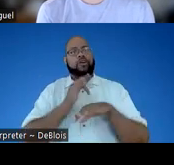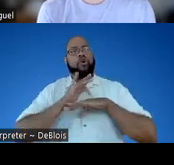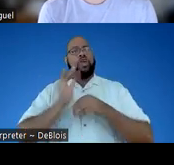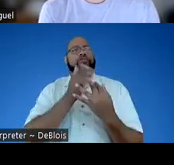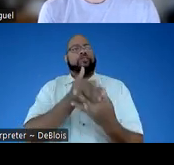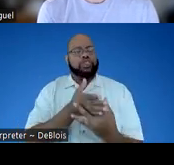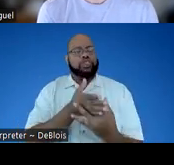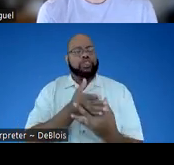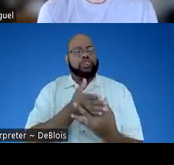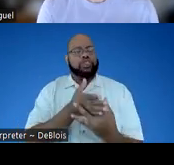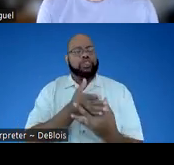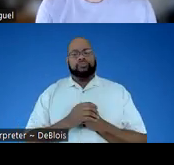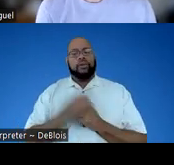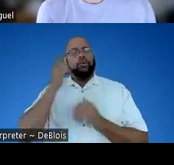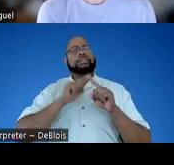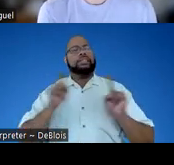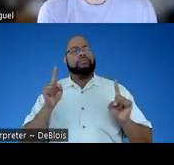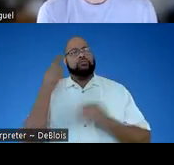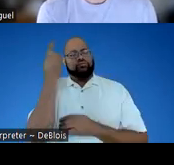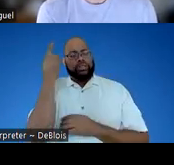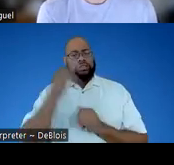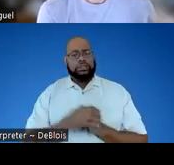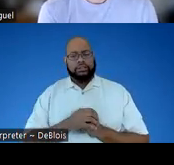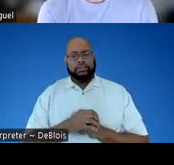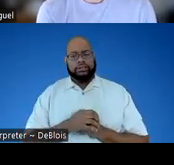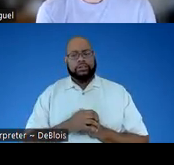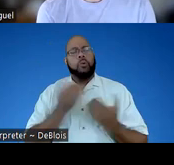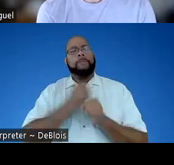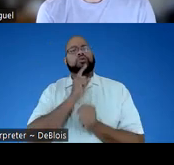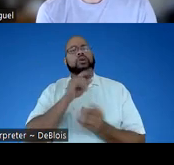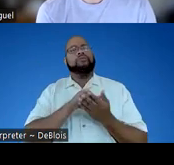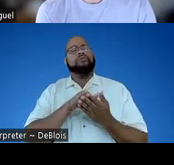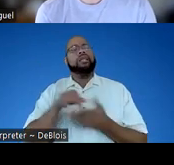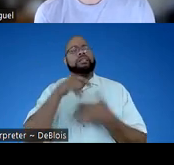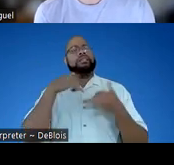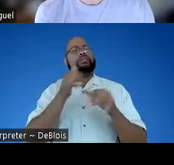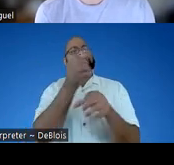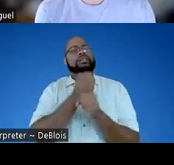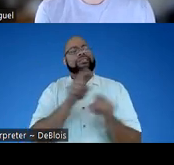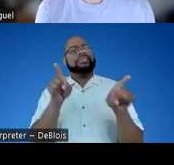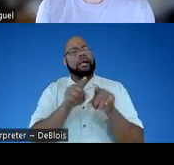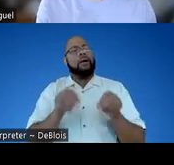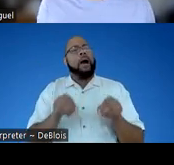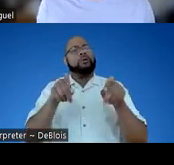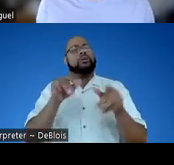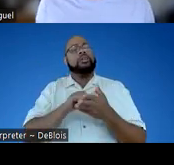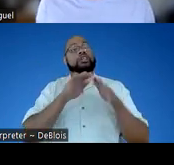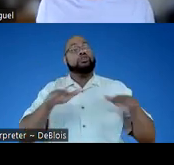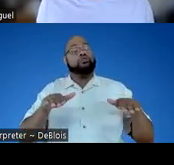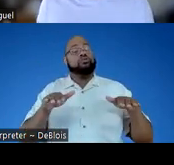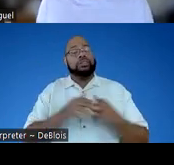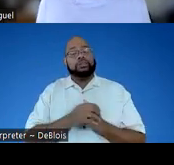intervention, um, for different reasons, I want to make sure that they're still receiving the same opportunities that children